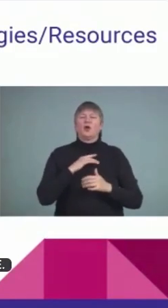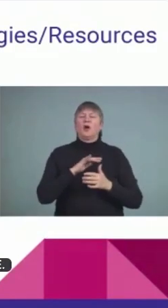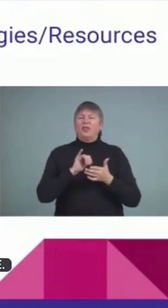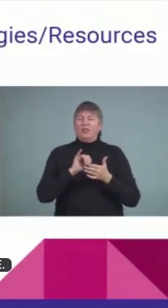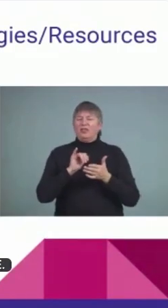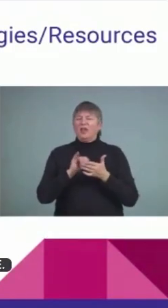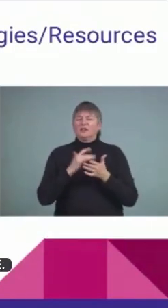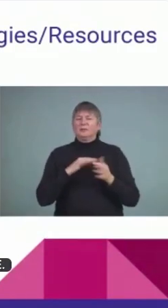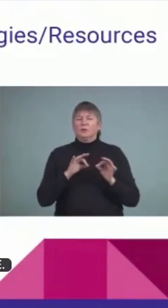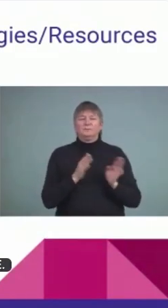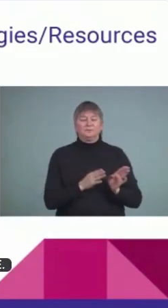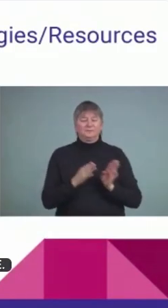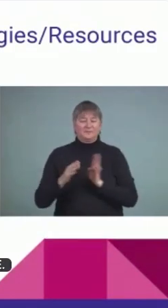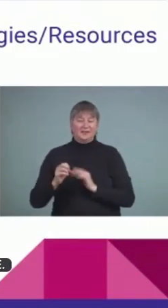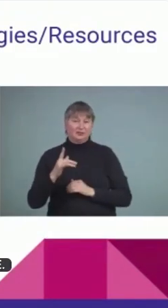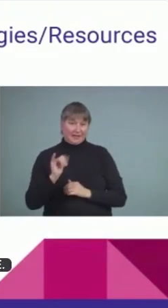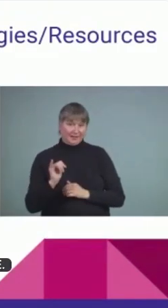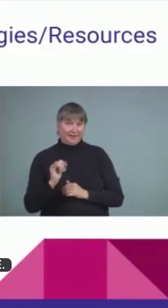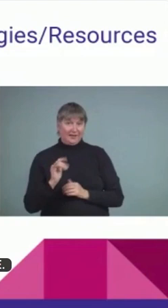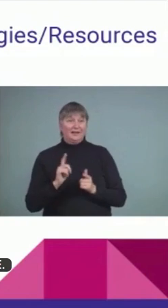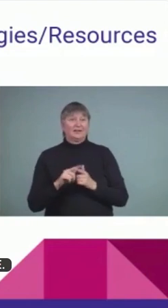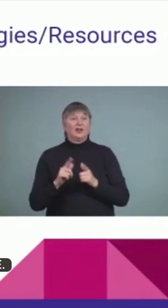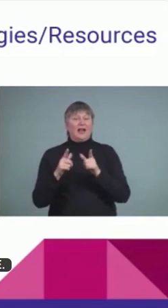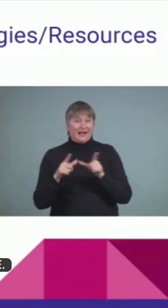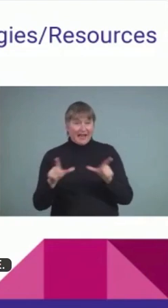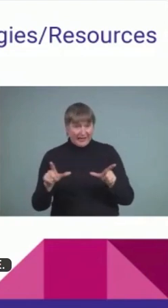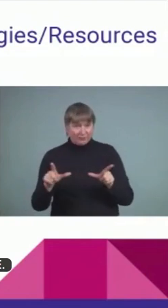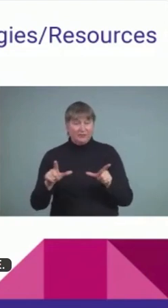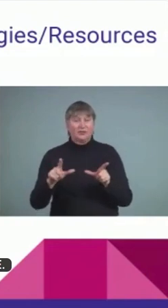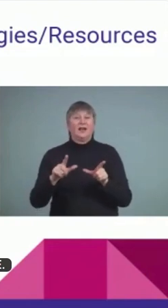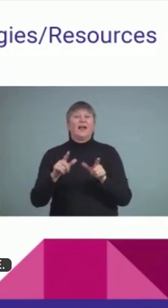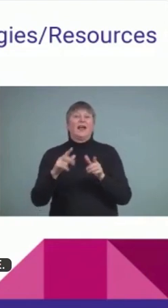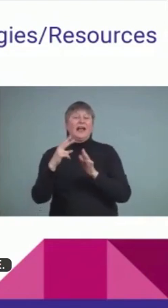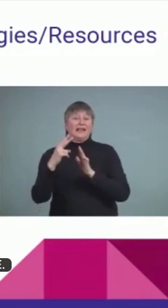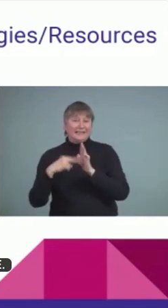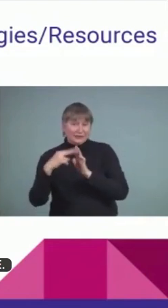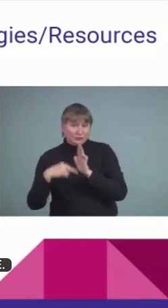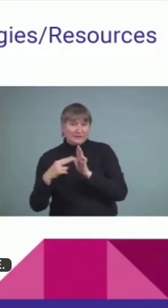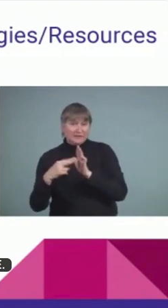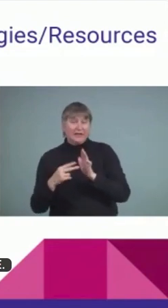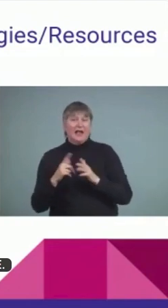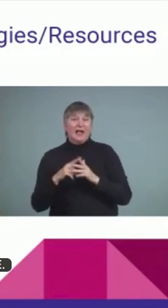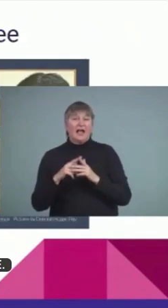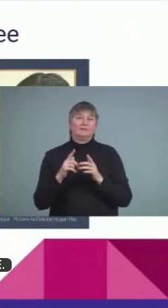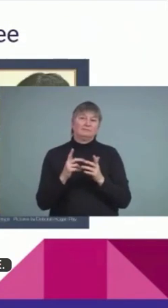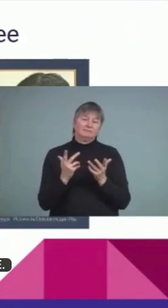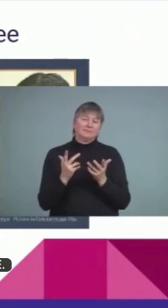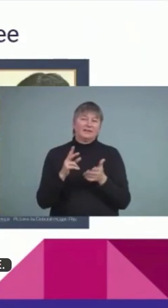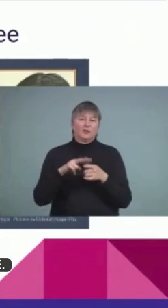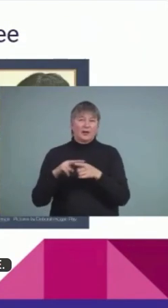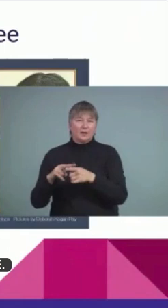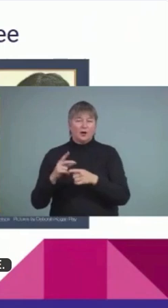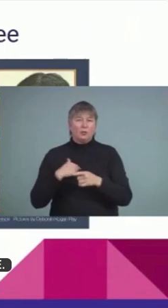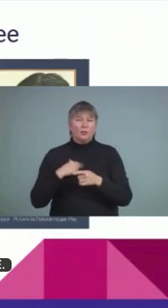So, moving to language and literacy, vocabulary, strategies, and resources, we've got five